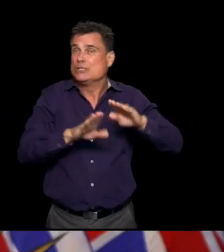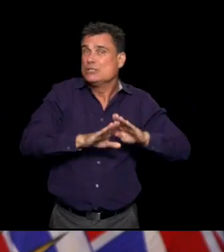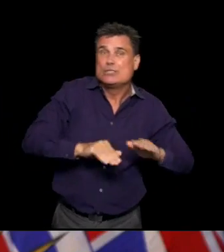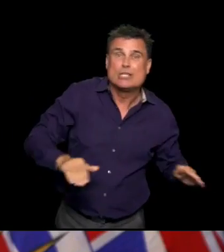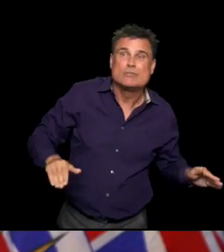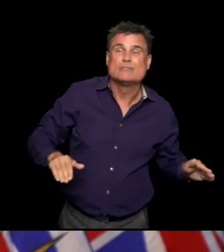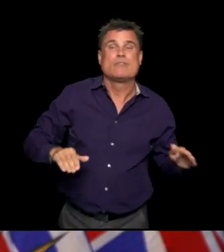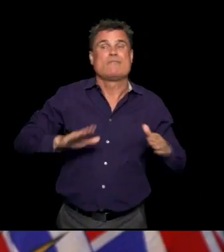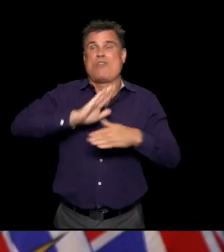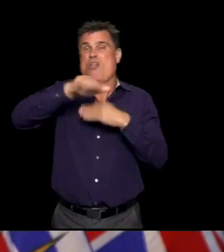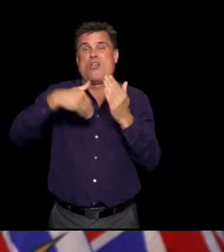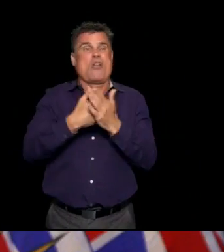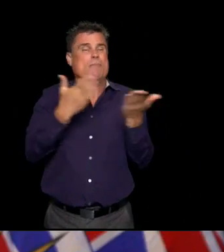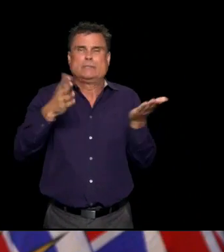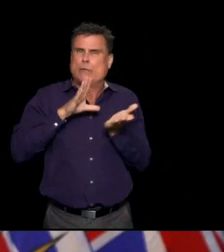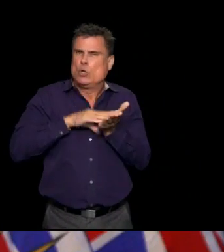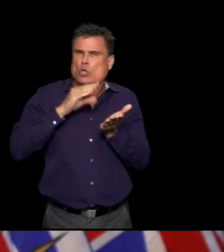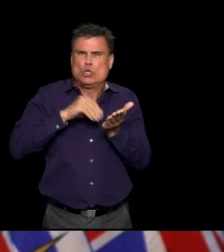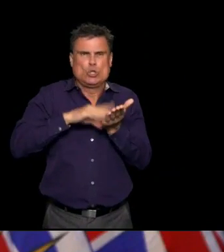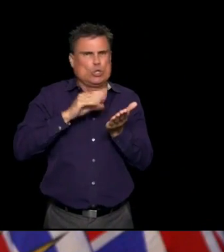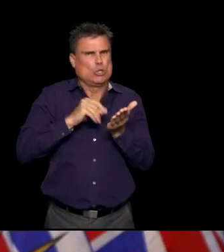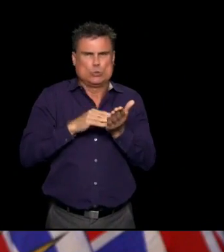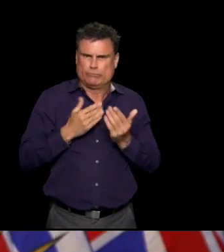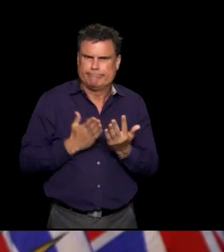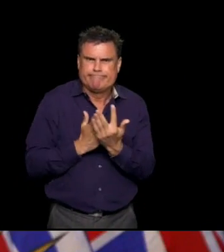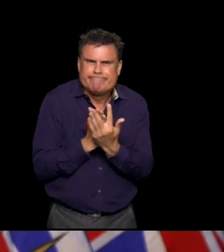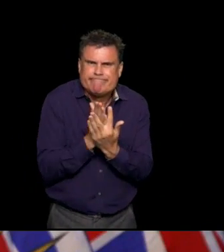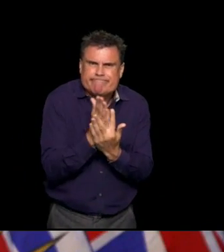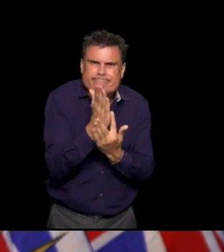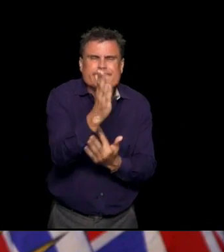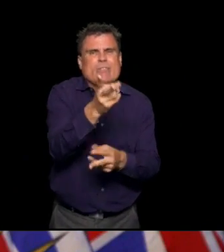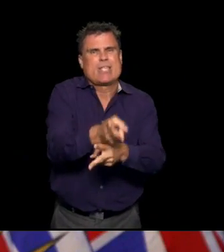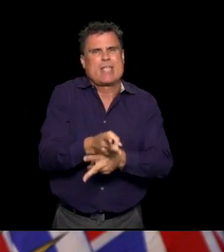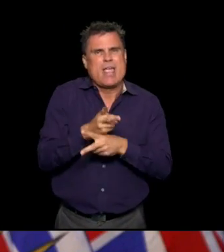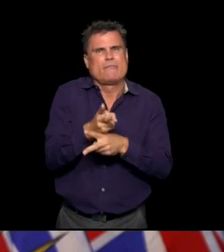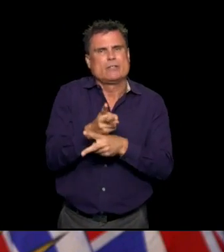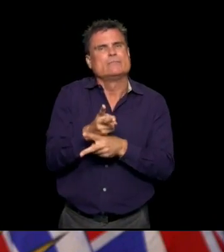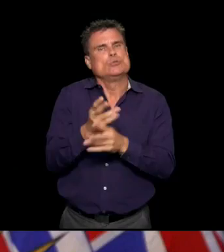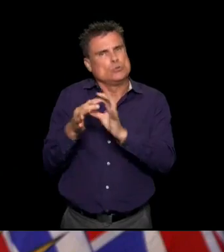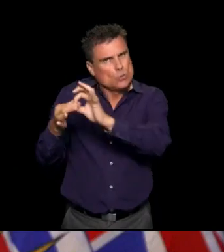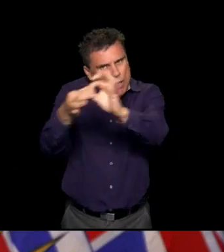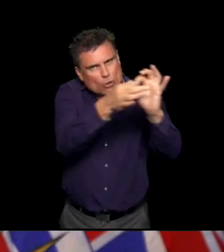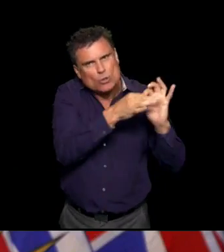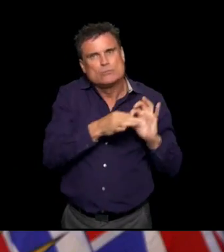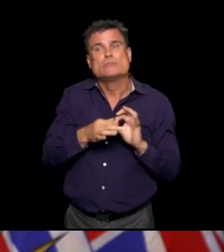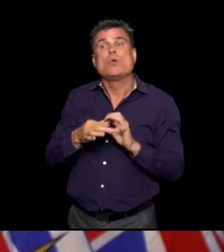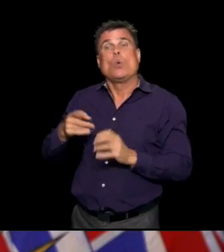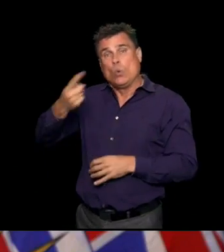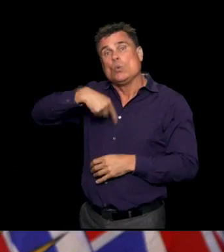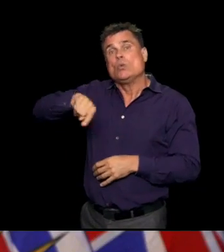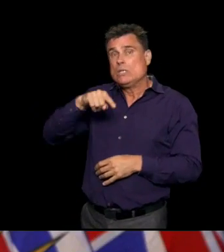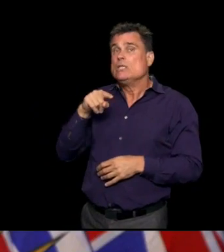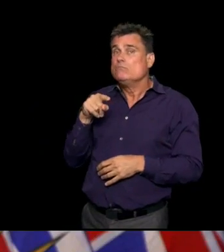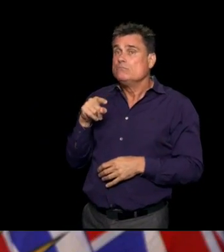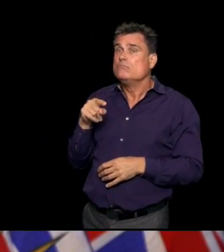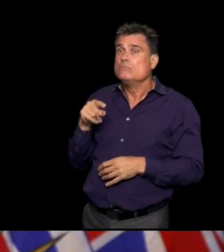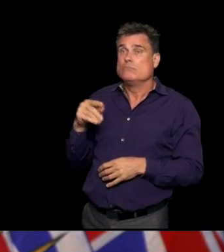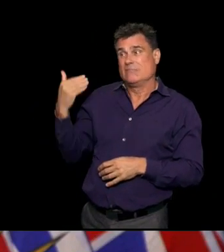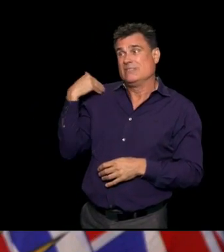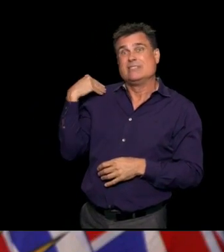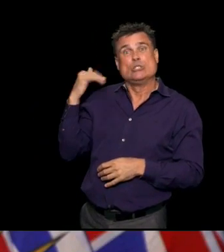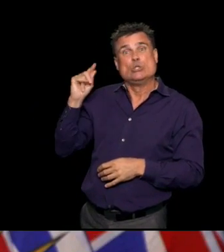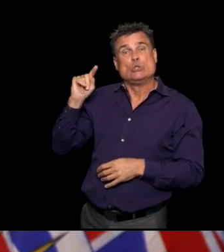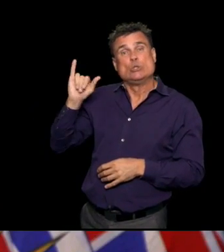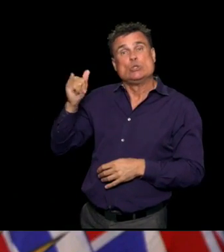and we will be able to manage it. And I think that's one of the things that we learned from June. That, you know, we've had introductions into the school